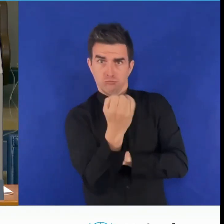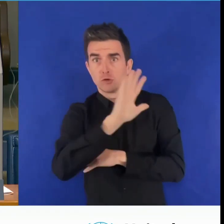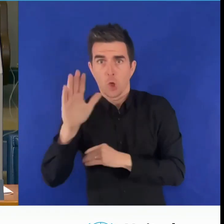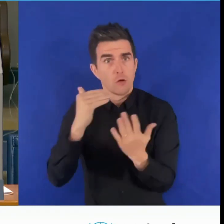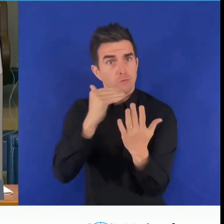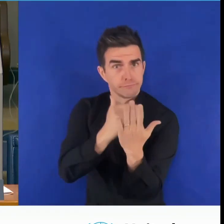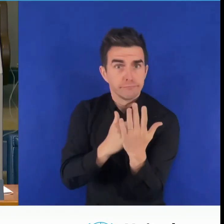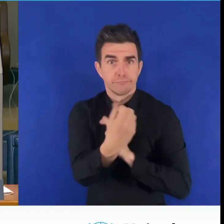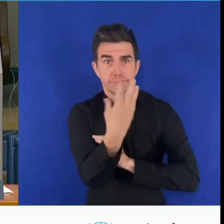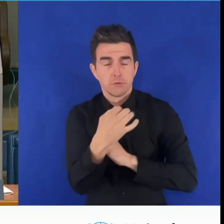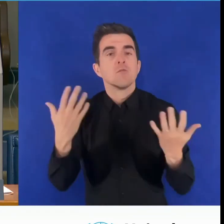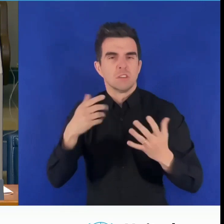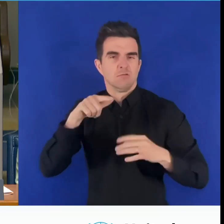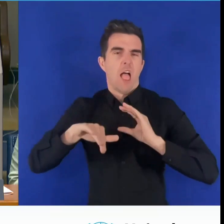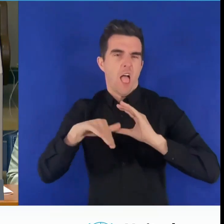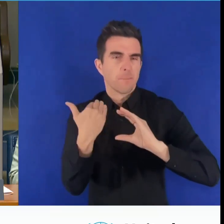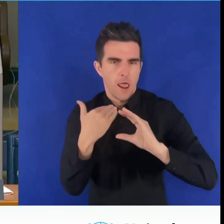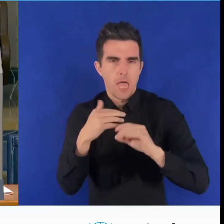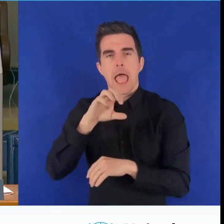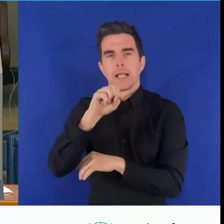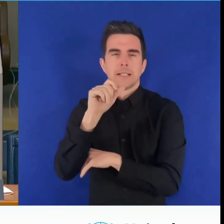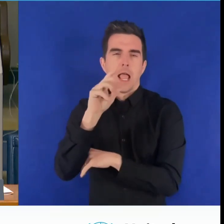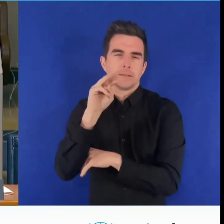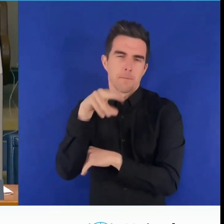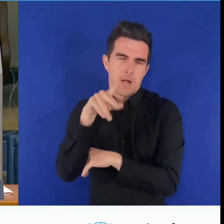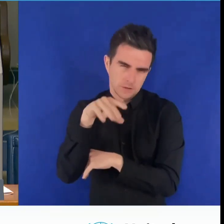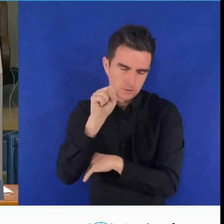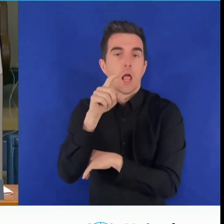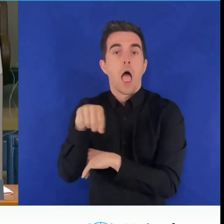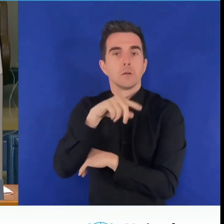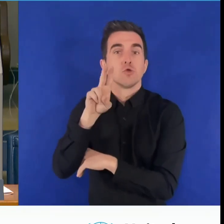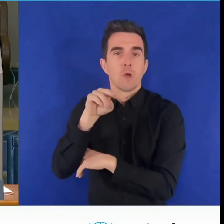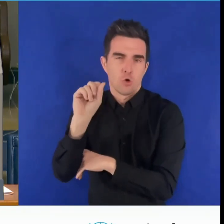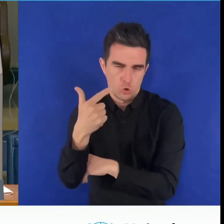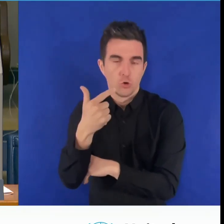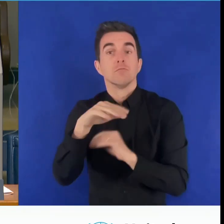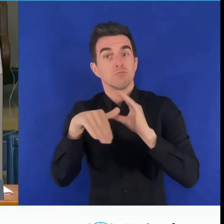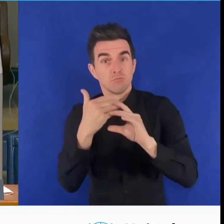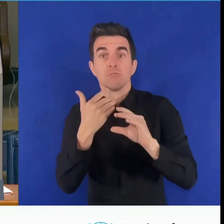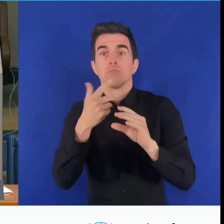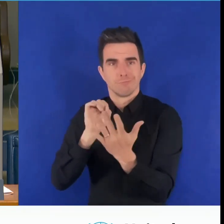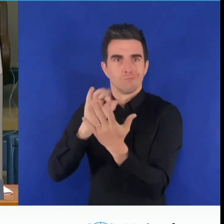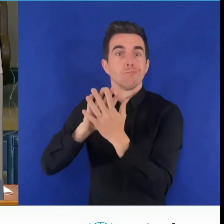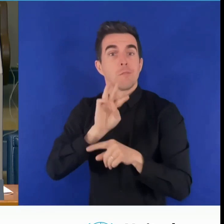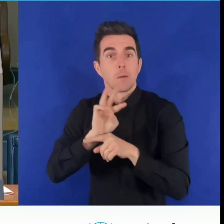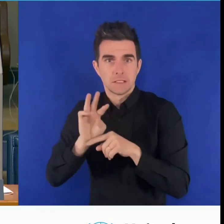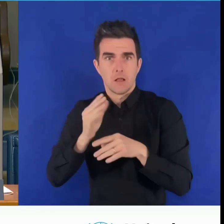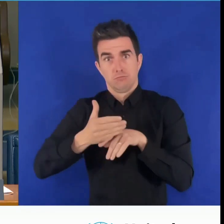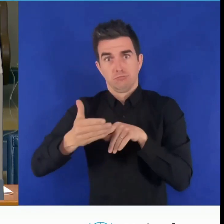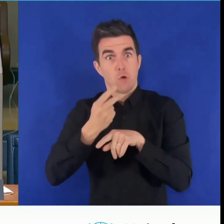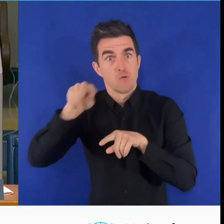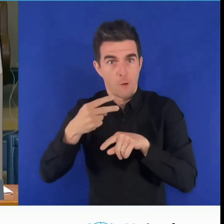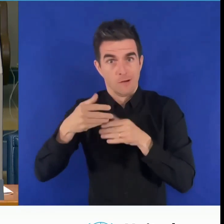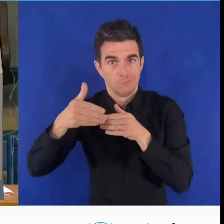later than two hours after delivery, if you wish to do so. We will next convene at 3 p.m. with the general debate and roundtable too.